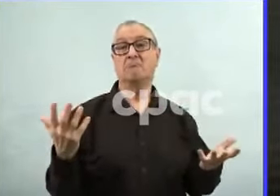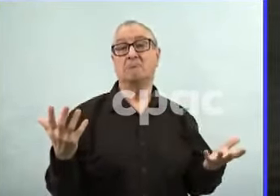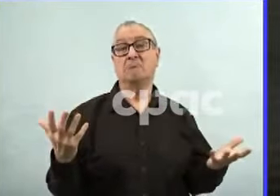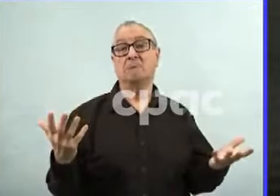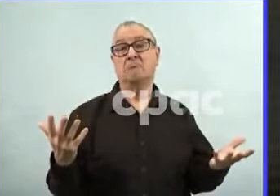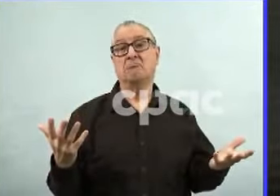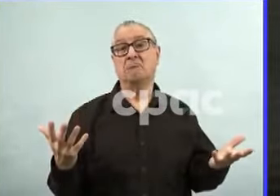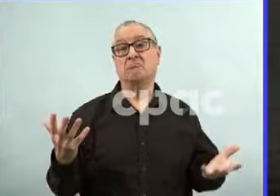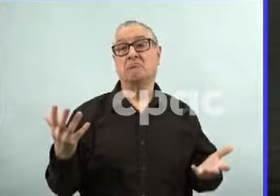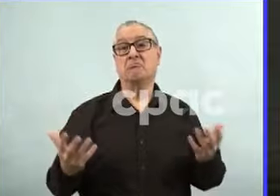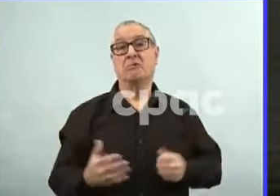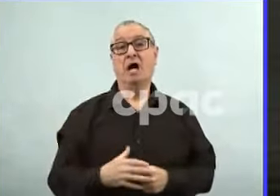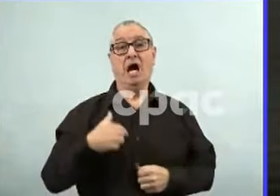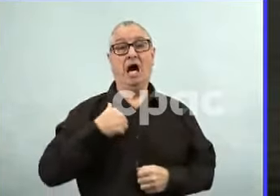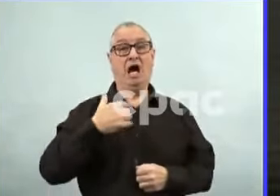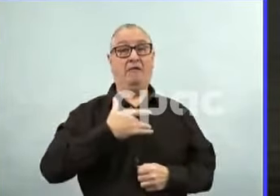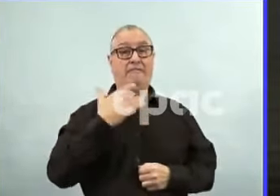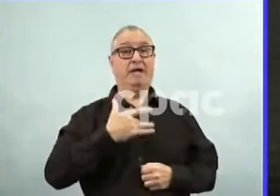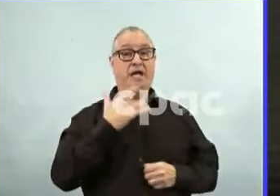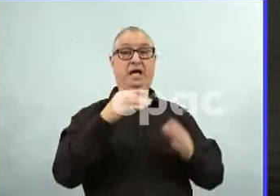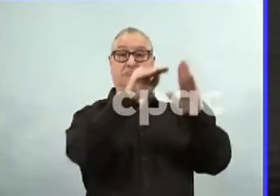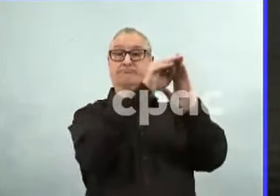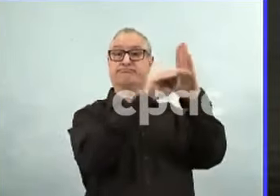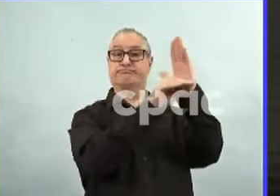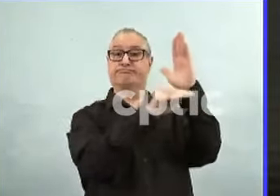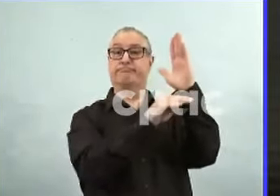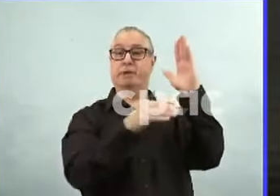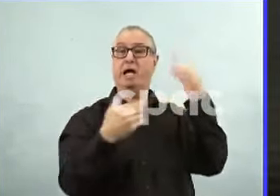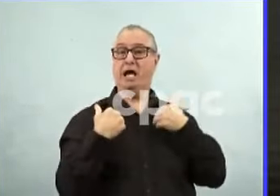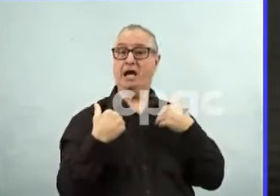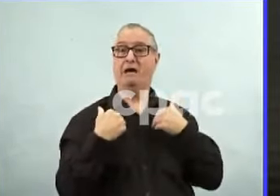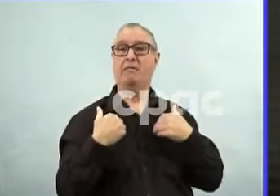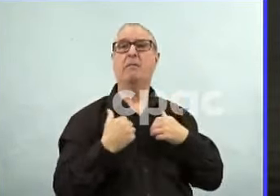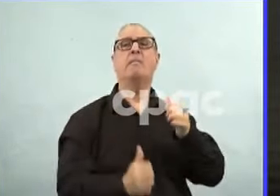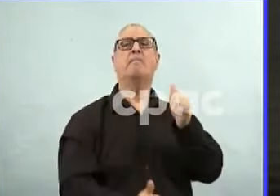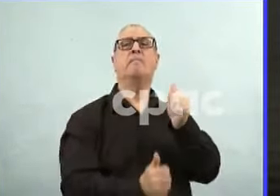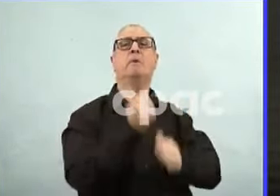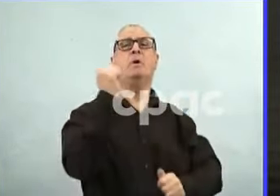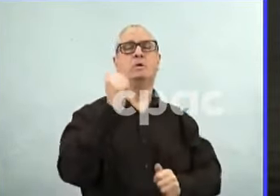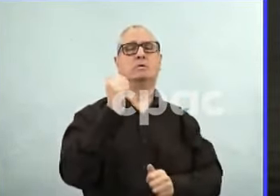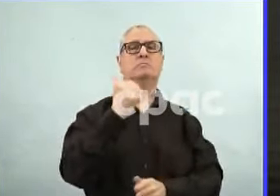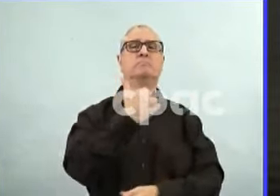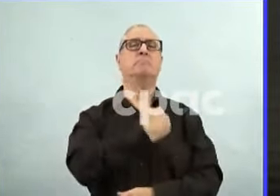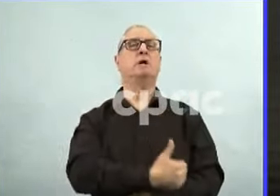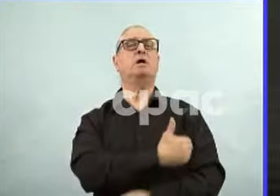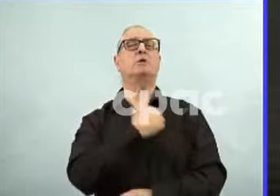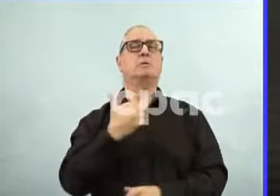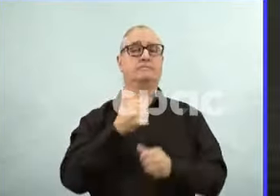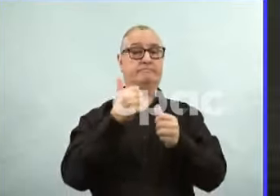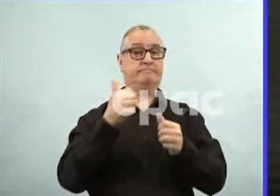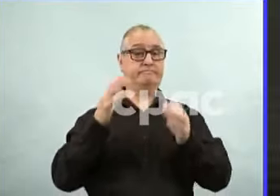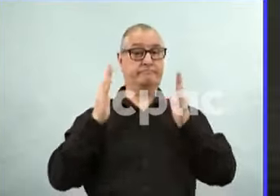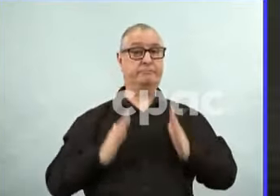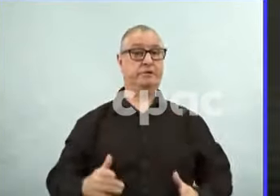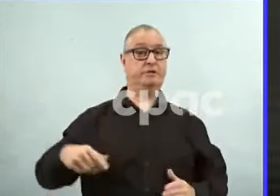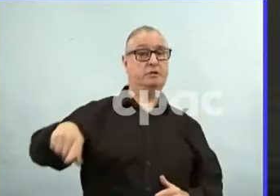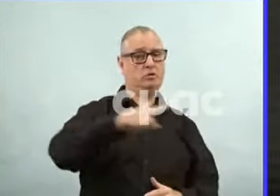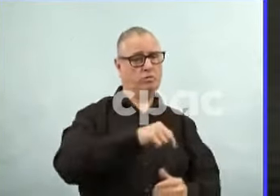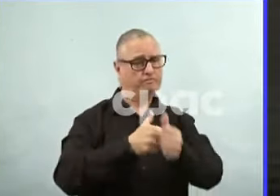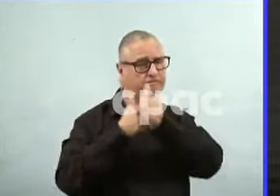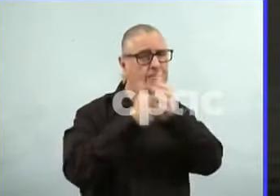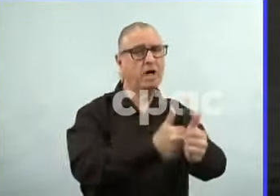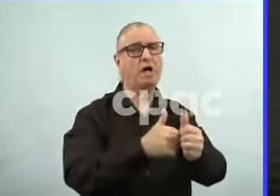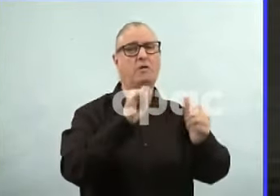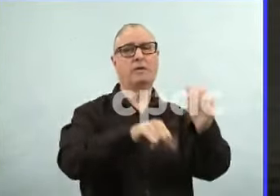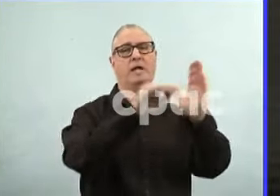about the vast majority of Manitobans who've done what we've asked them to do and continue to do what we've asked them to do. They've stepped up from an orders perspective,